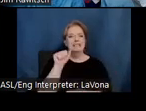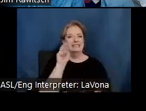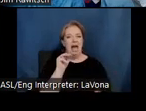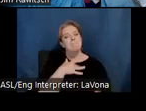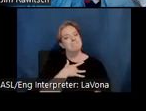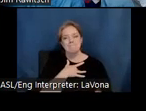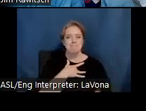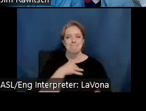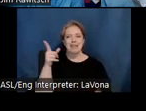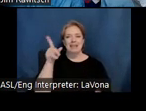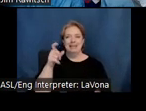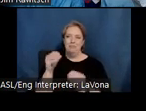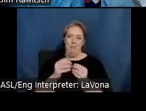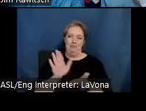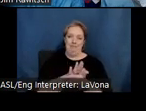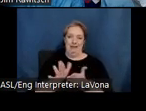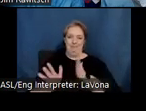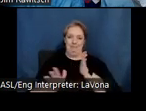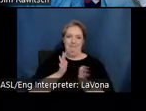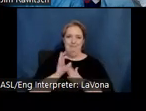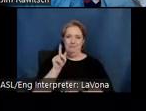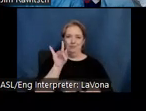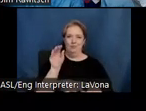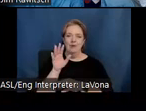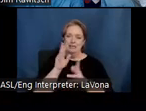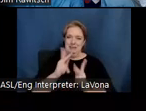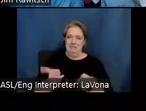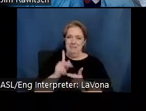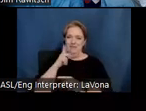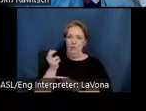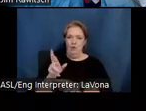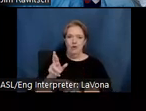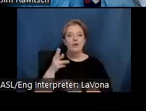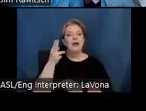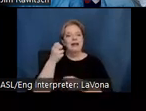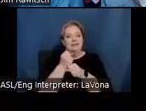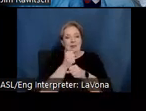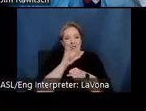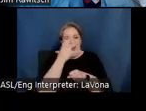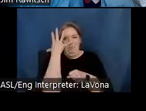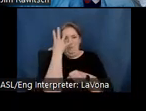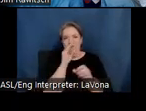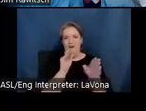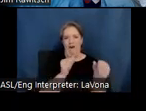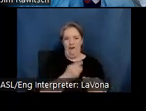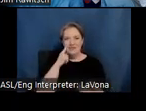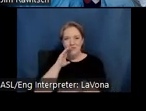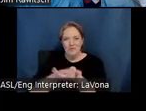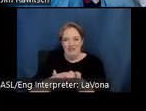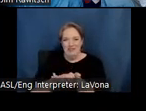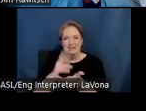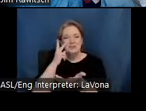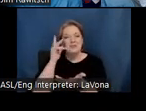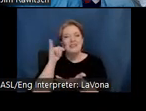He created this beautiful space for her, and you can see the stained glass window above the door over there on the right. When it was